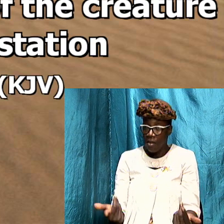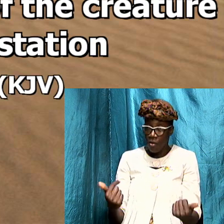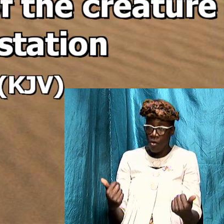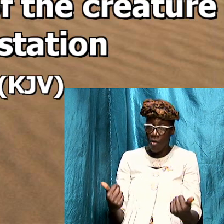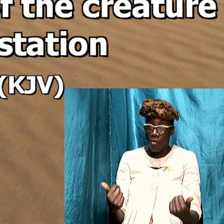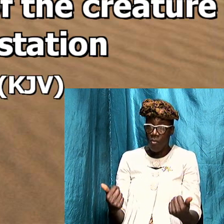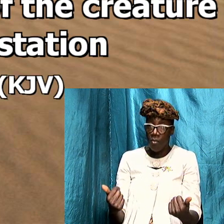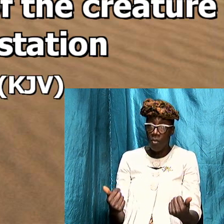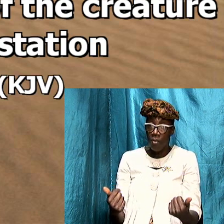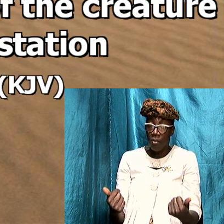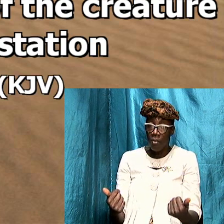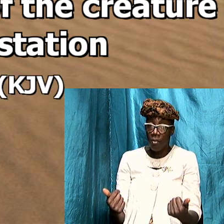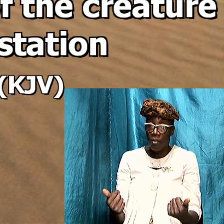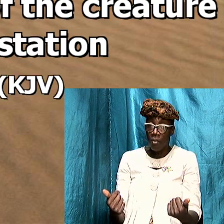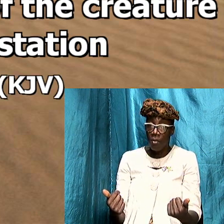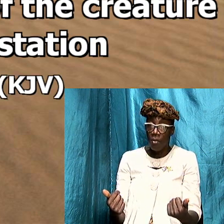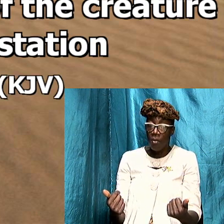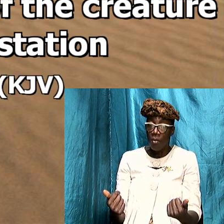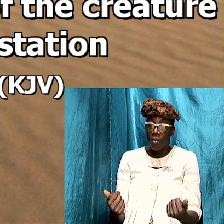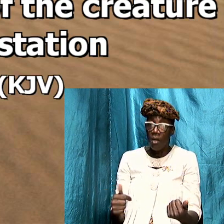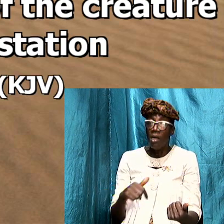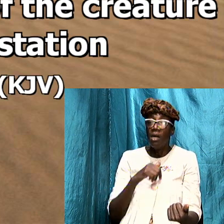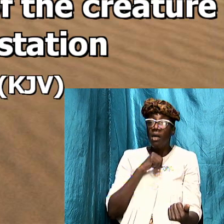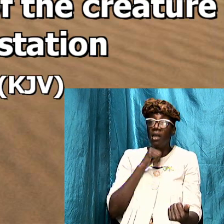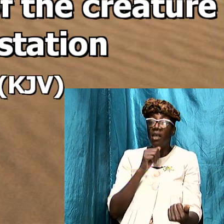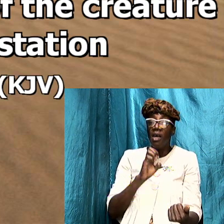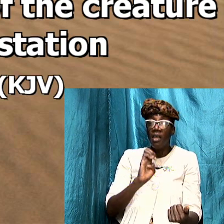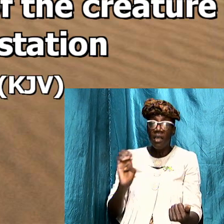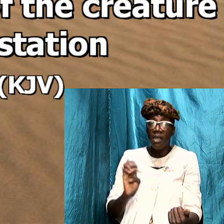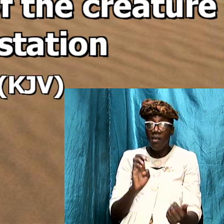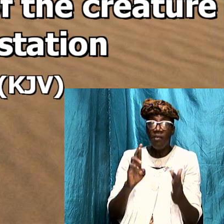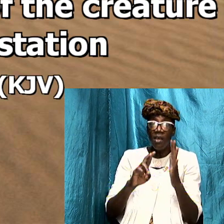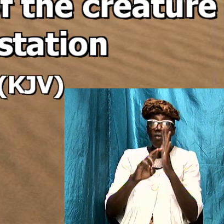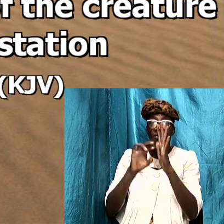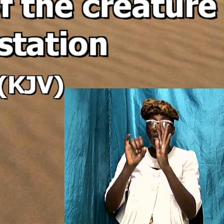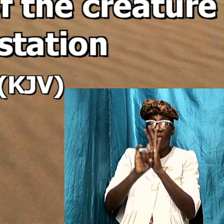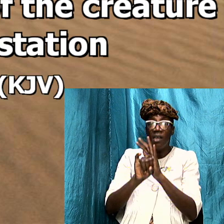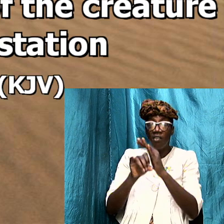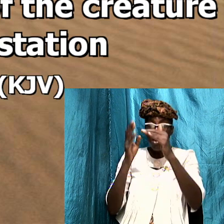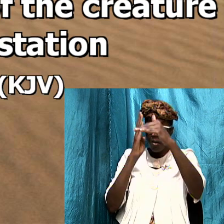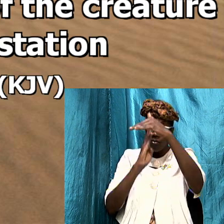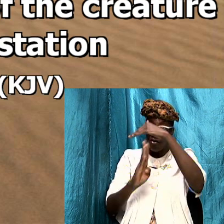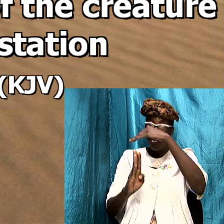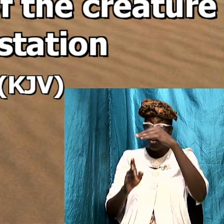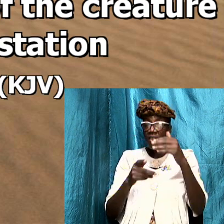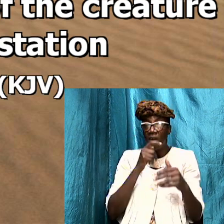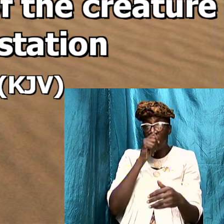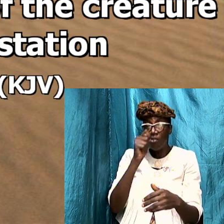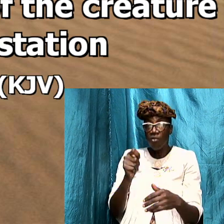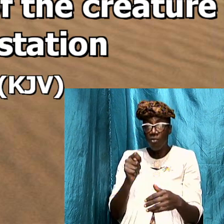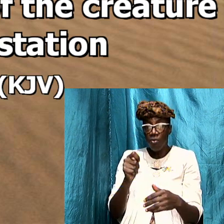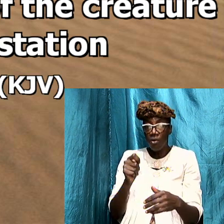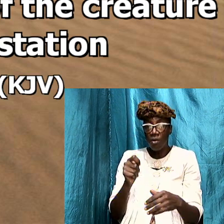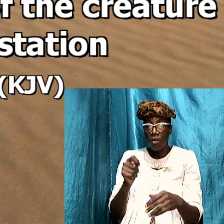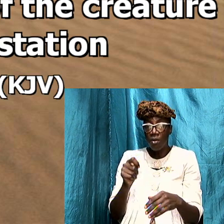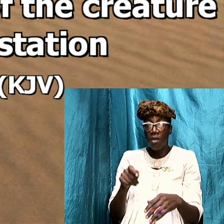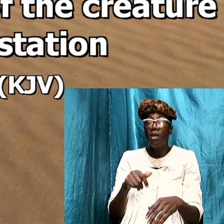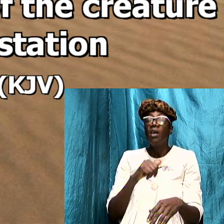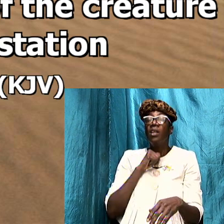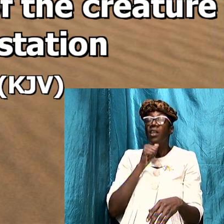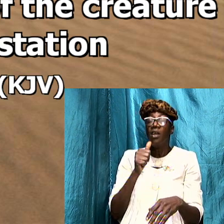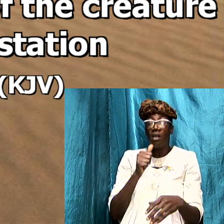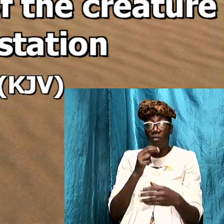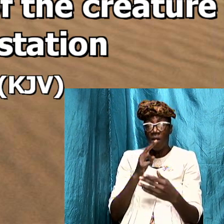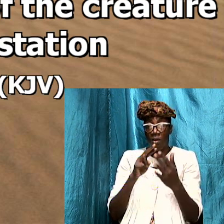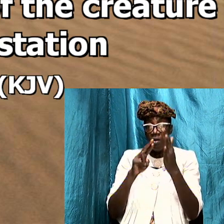saints of God right so it is not even the revelation of prophetical truths that's not what revelation is